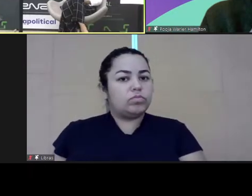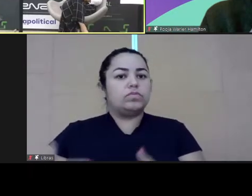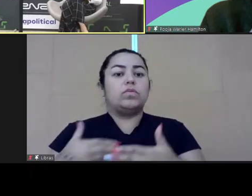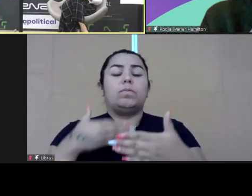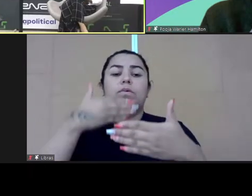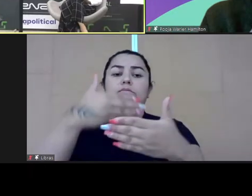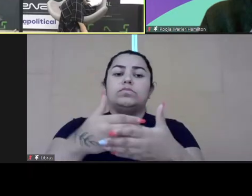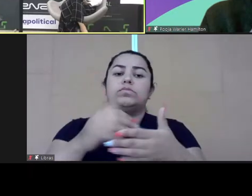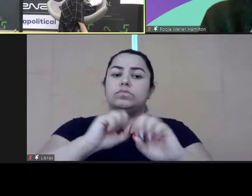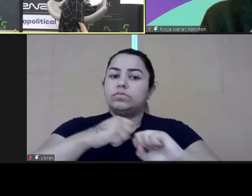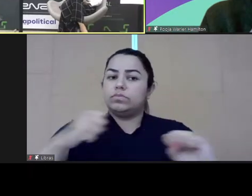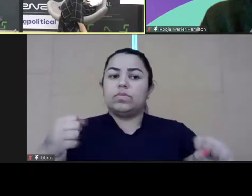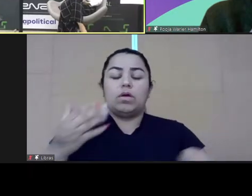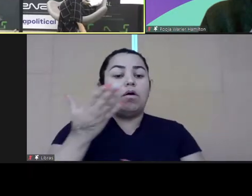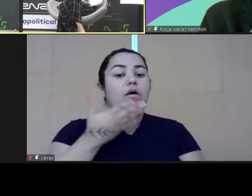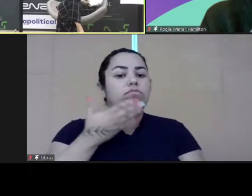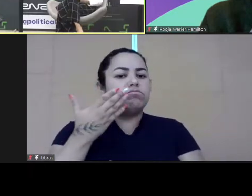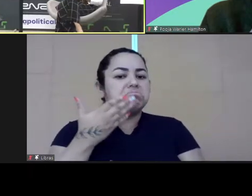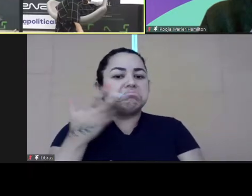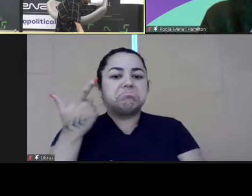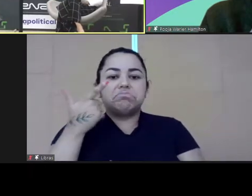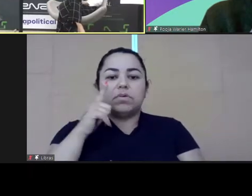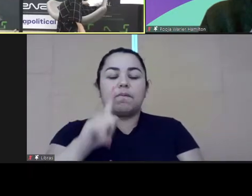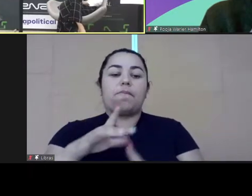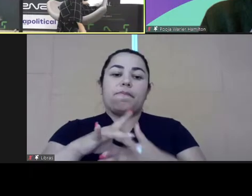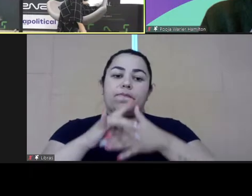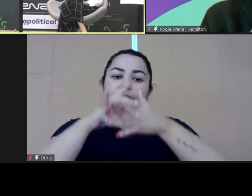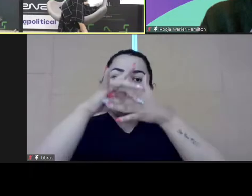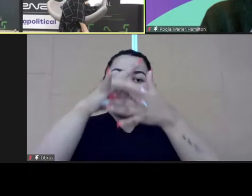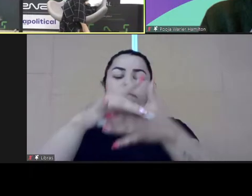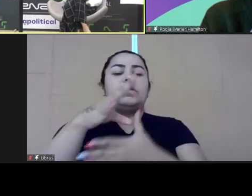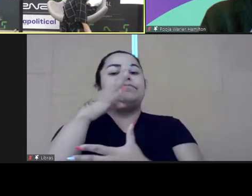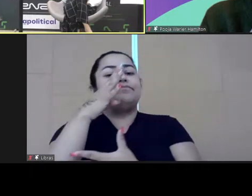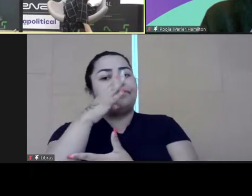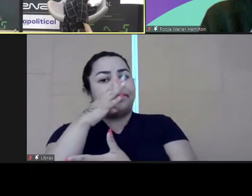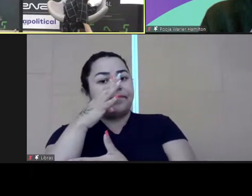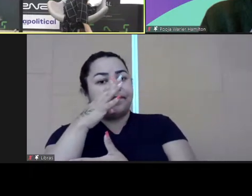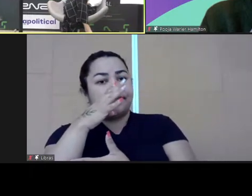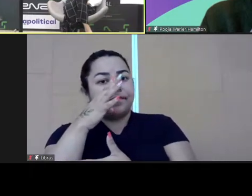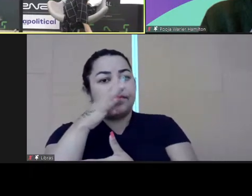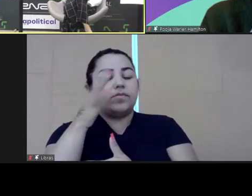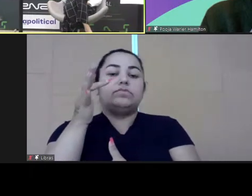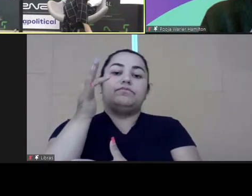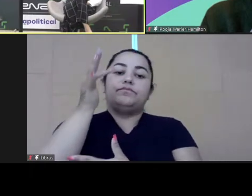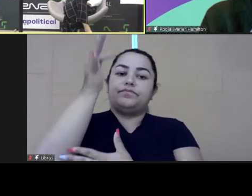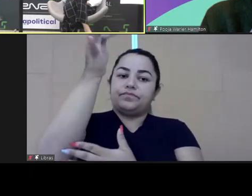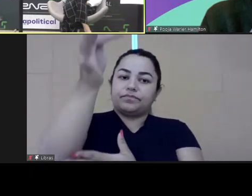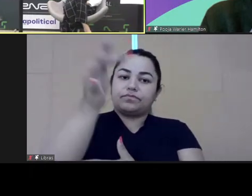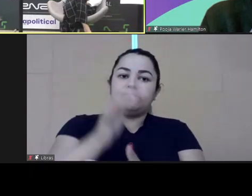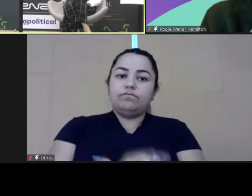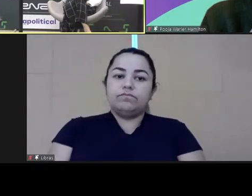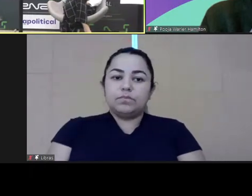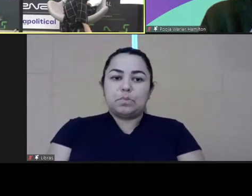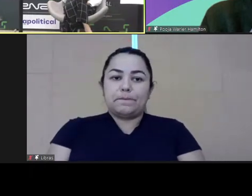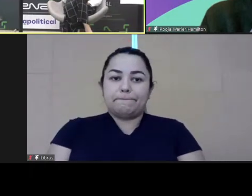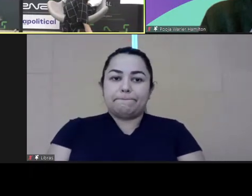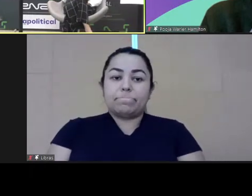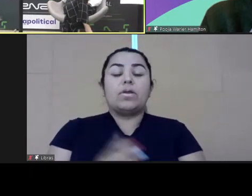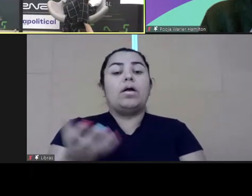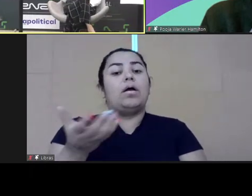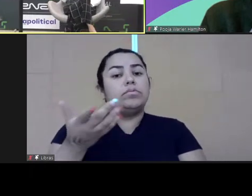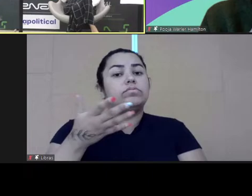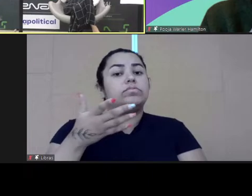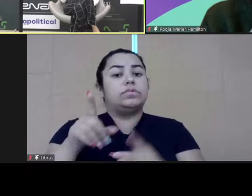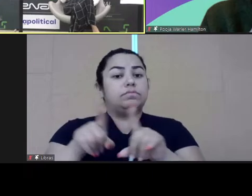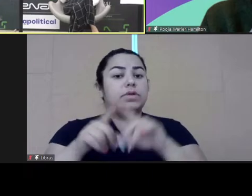the public sector this was a huge advancement and we cannot speak about leadership without contemplating this